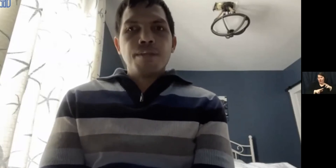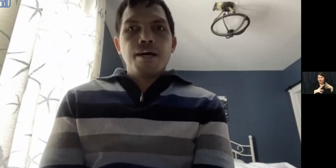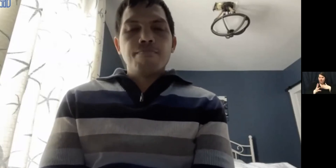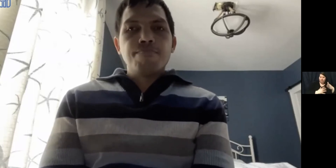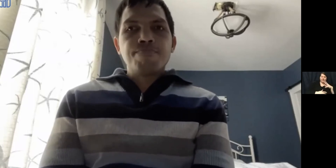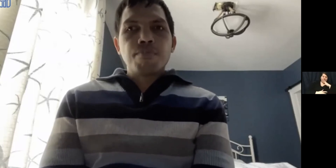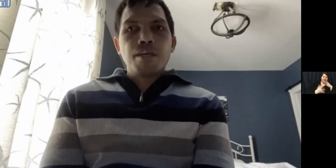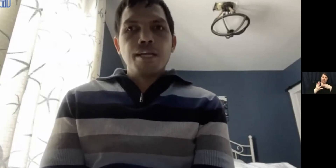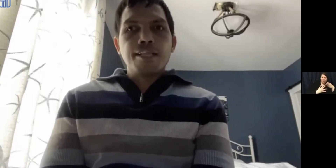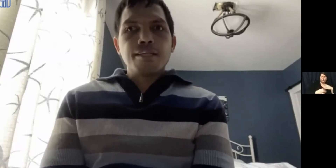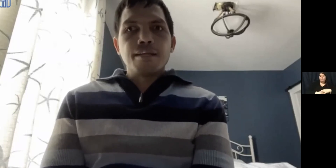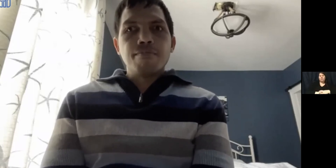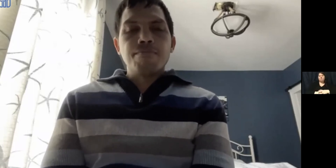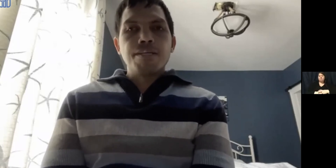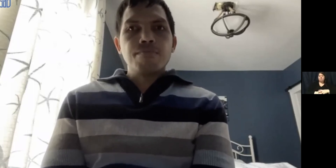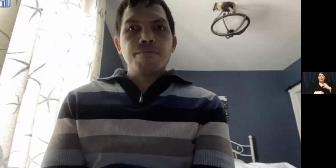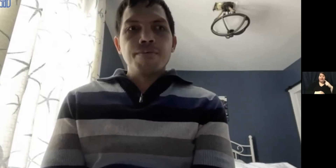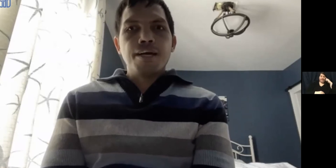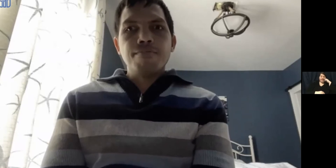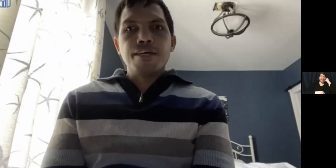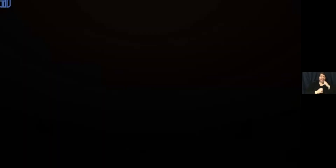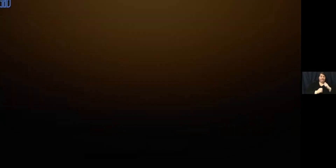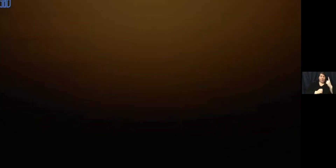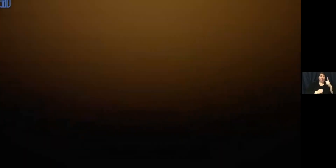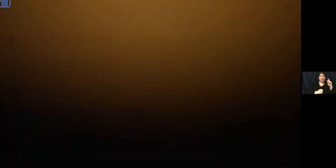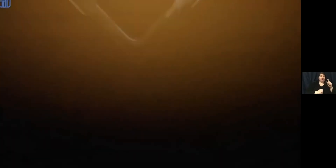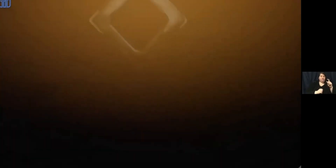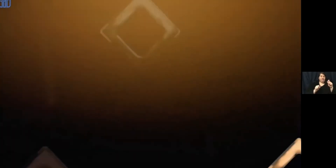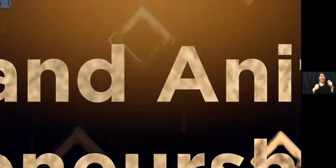I think that everybody should be able to have that.